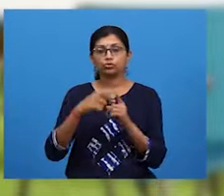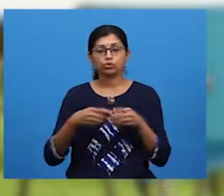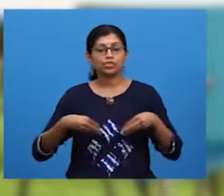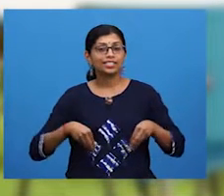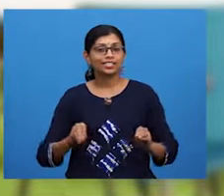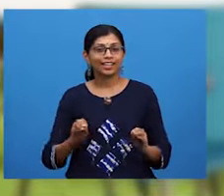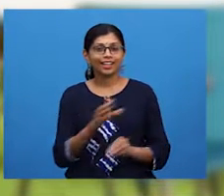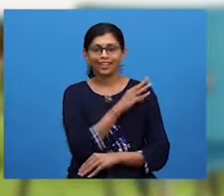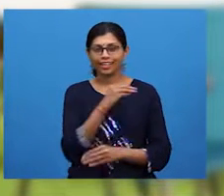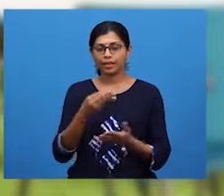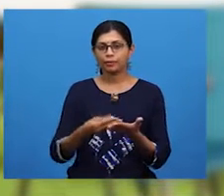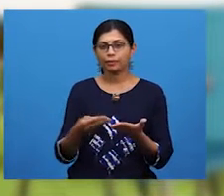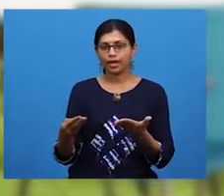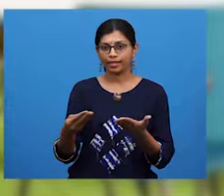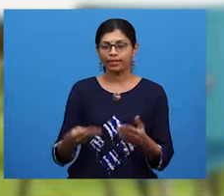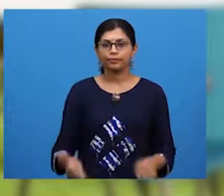buy products.